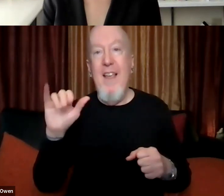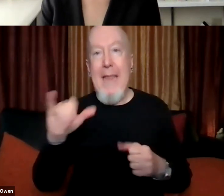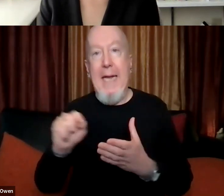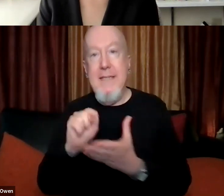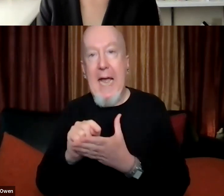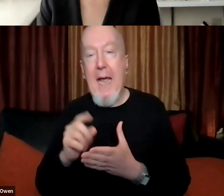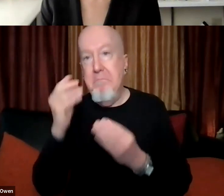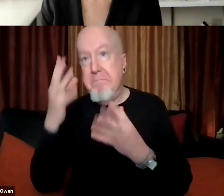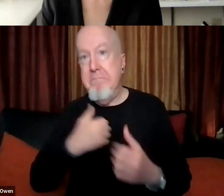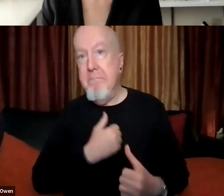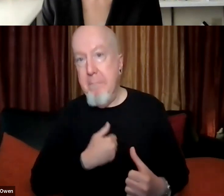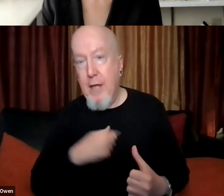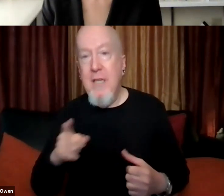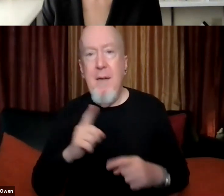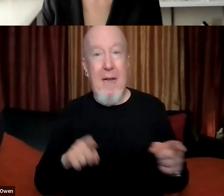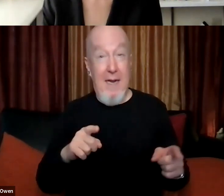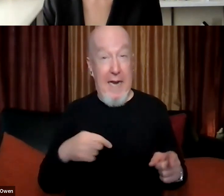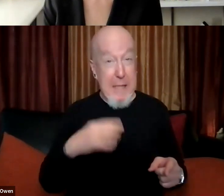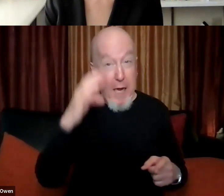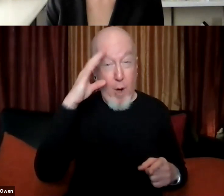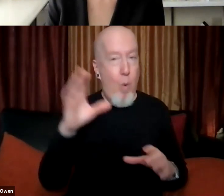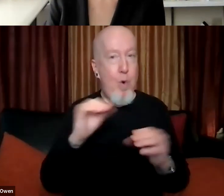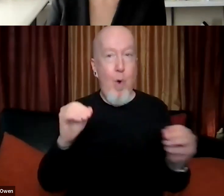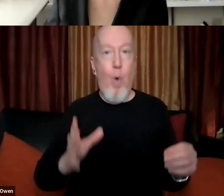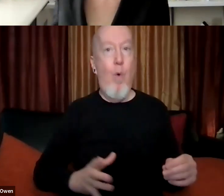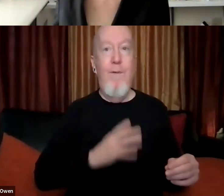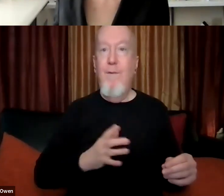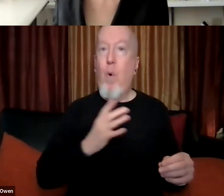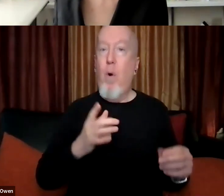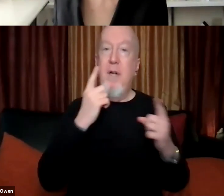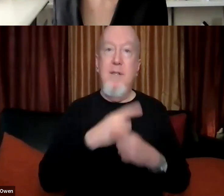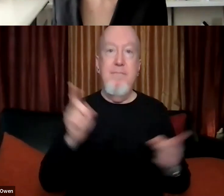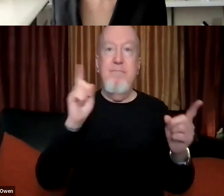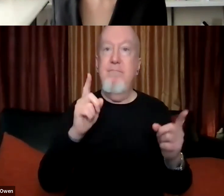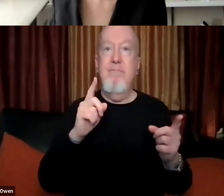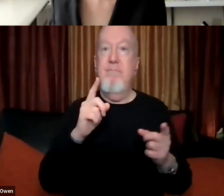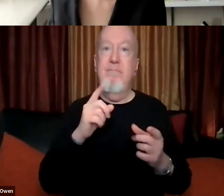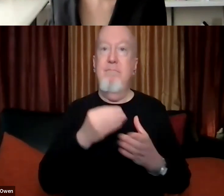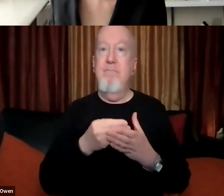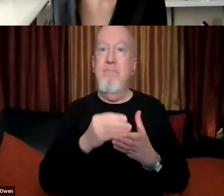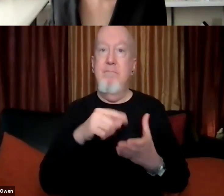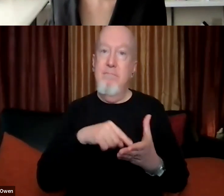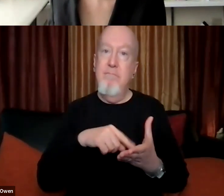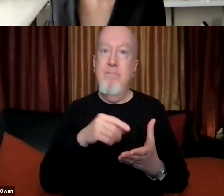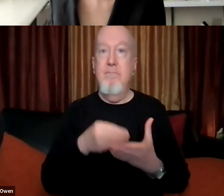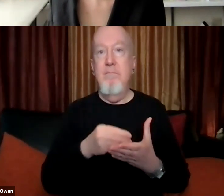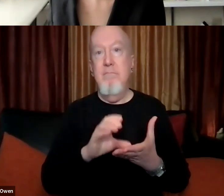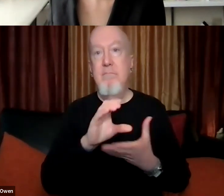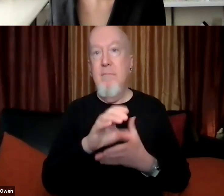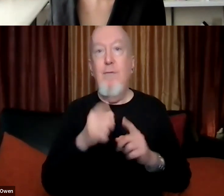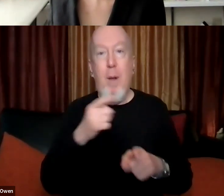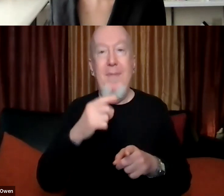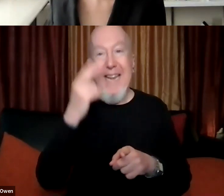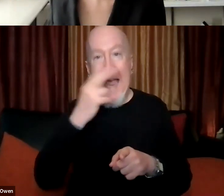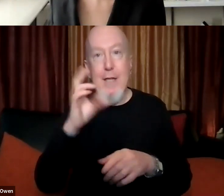yeah, as far as I know, there have been no formal reparations from the Catholic church. Right. The Catholic church specifically.